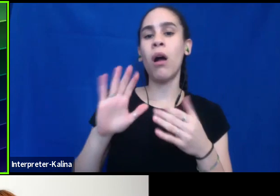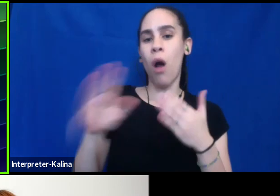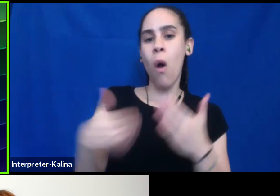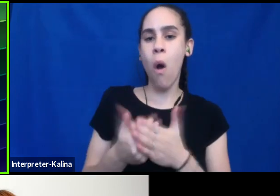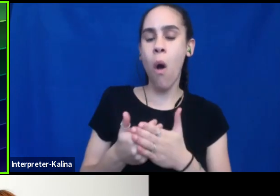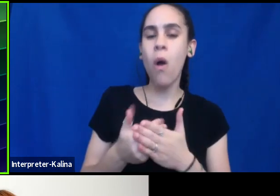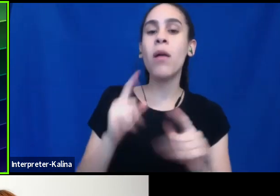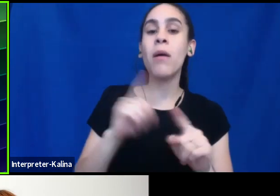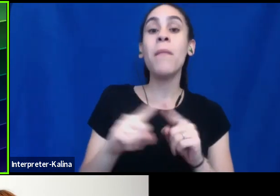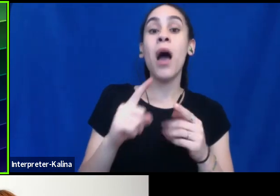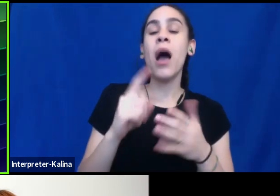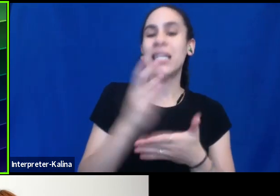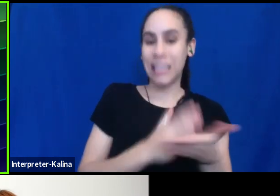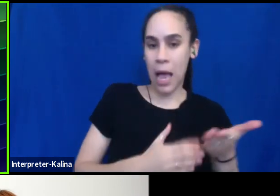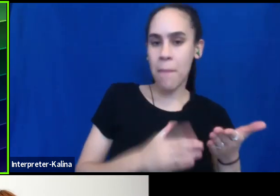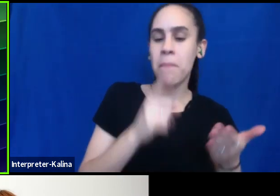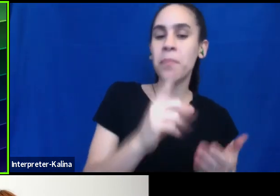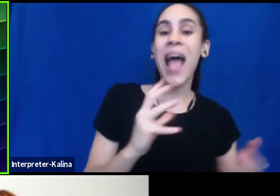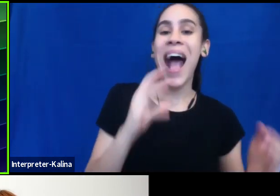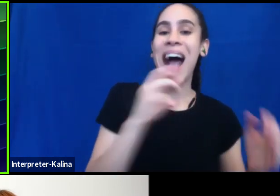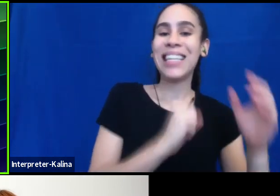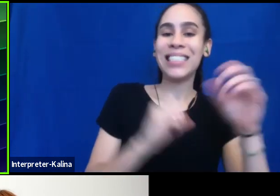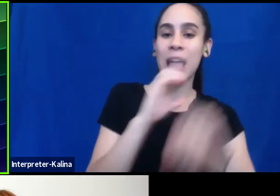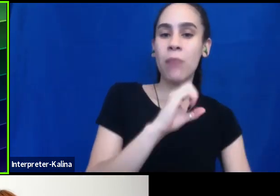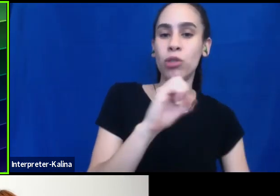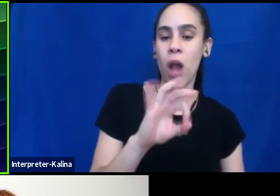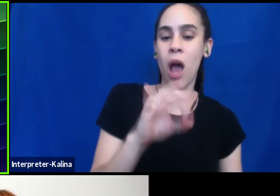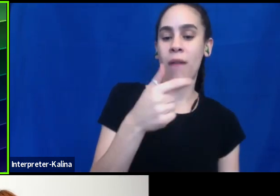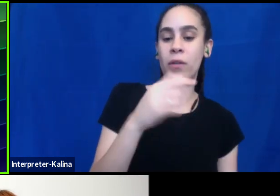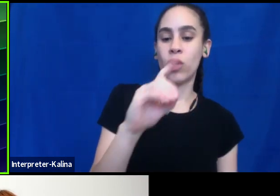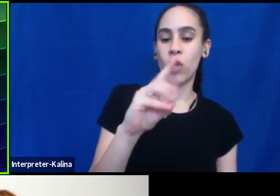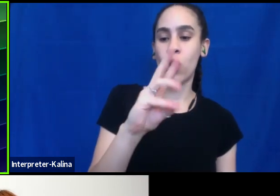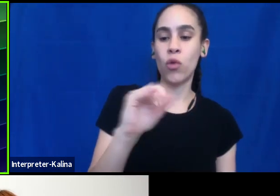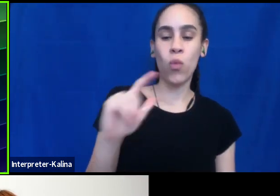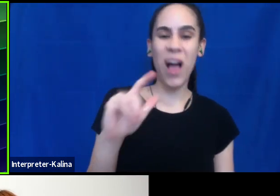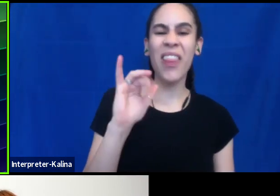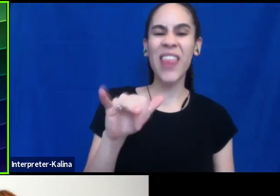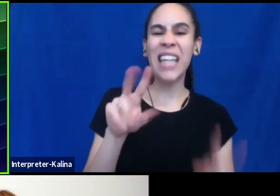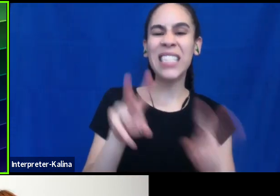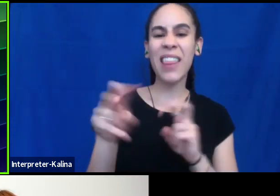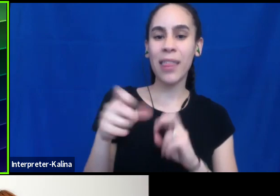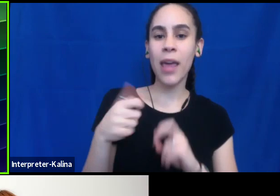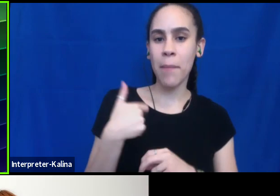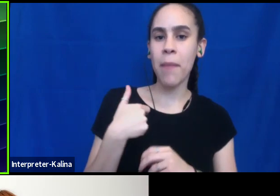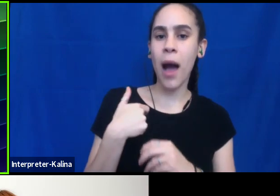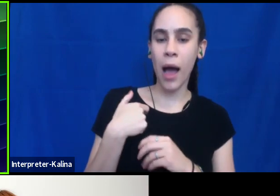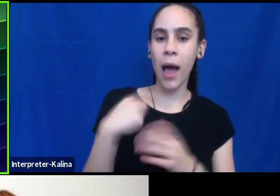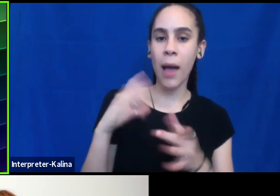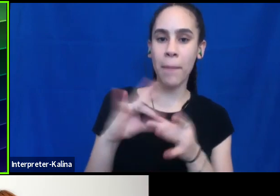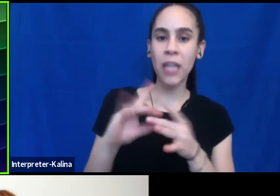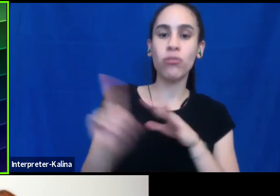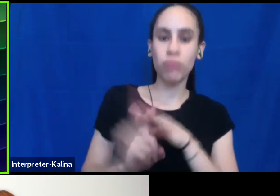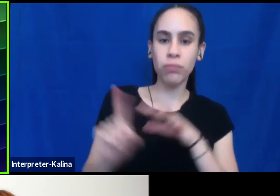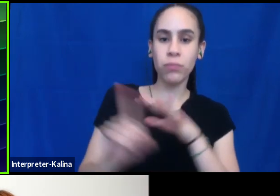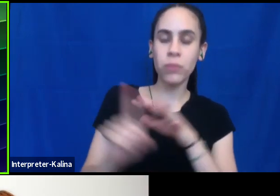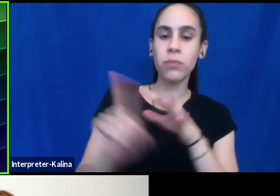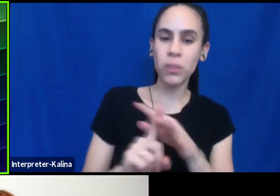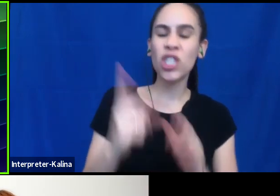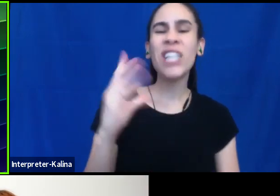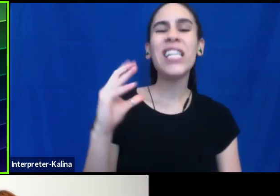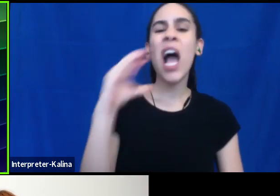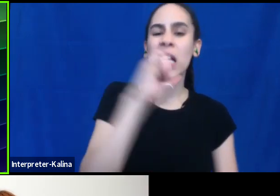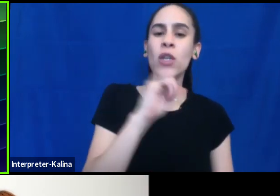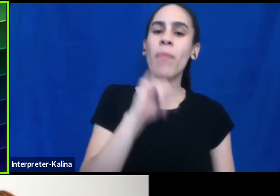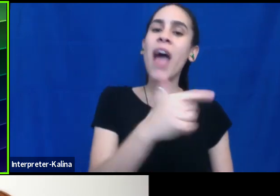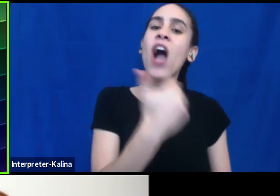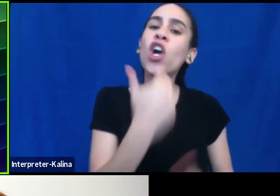assumption of goodwill is, is kind of a theme that I talk about throughout my book, just, um, assuming that good intent. And, um, I think,